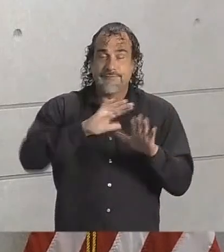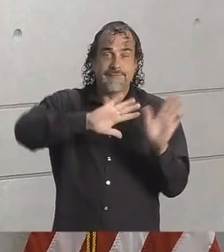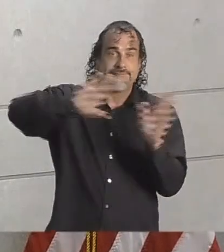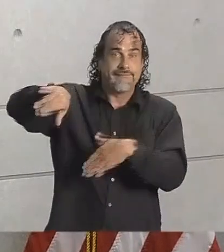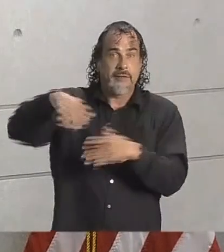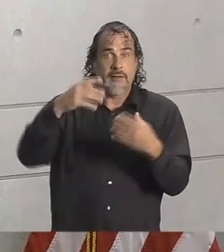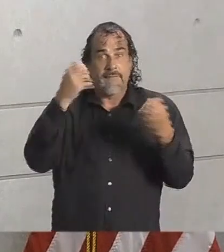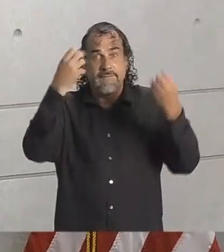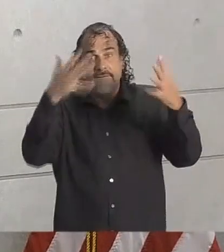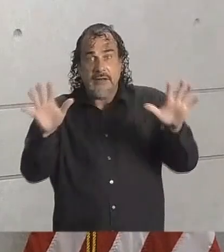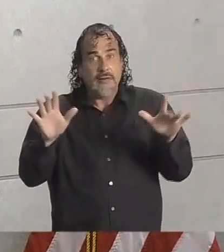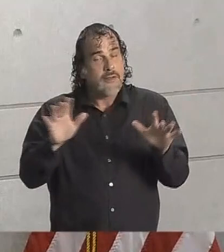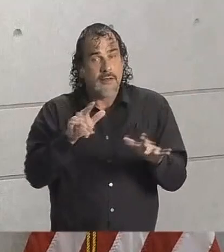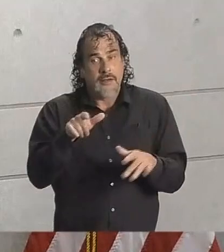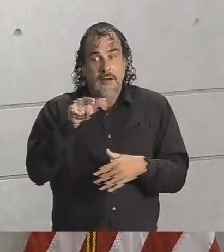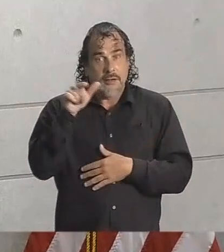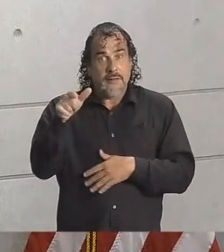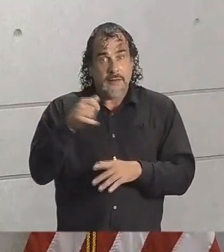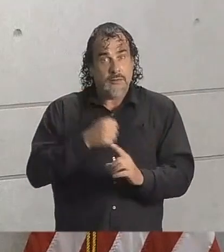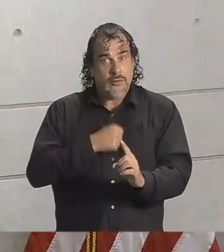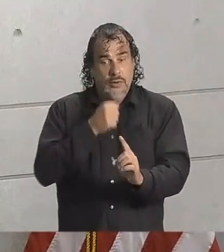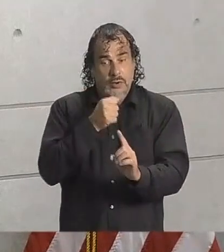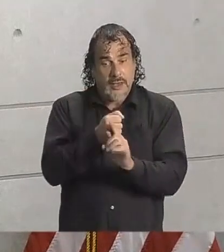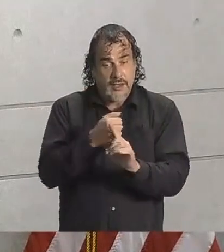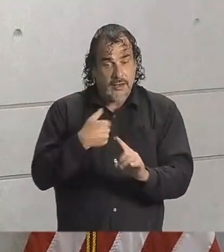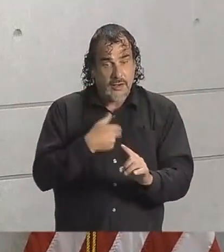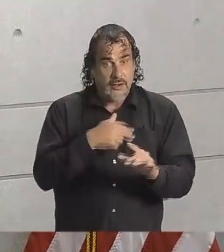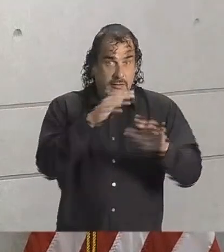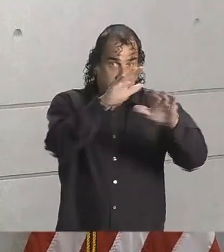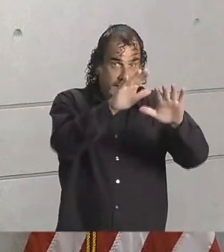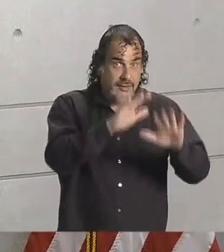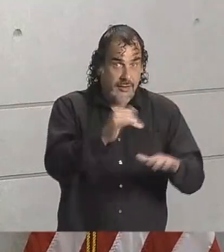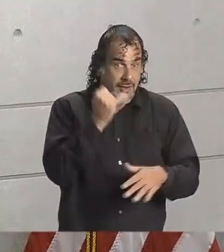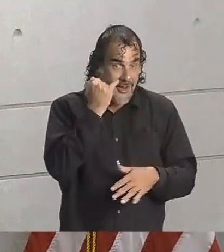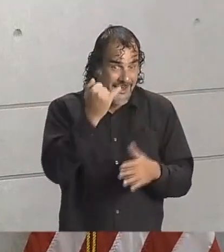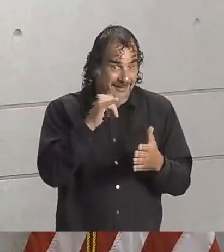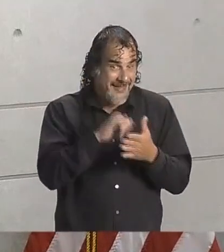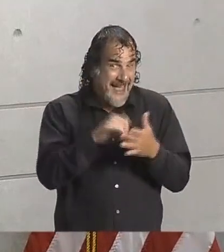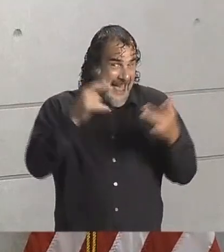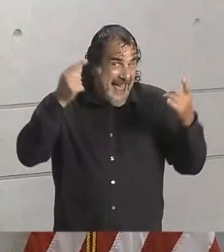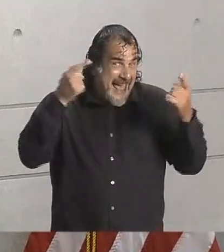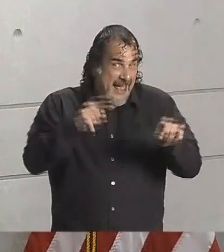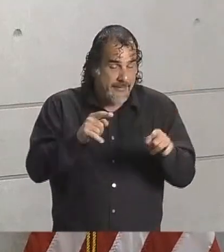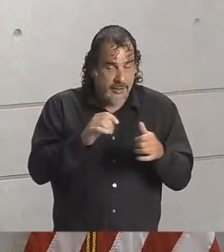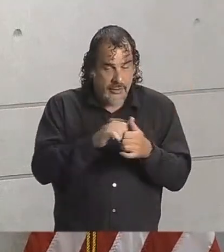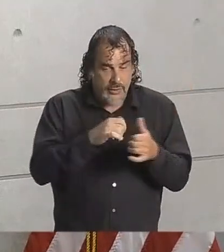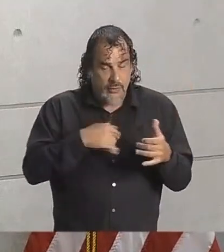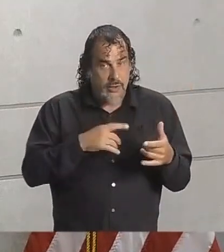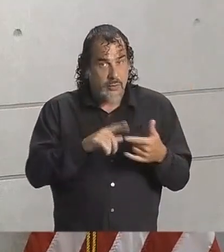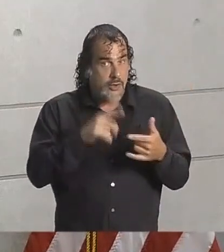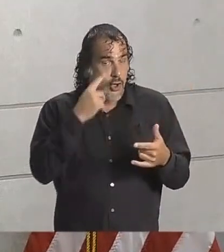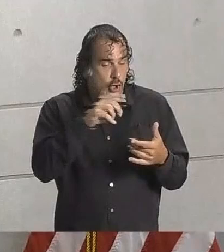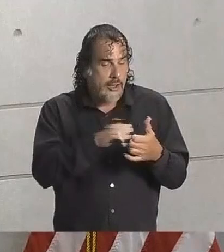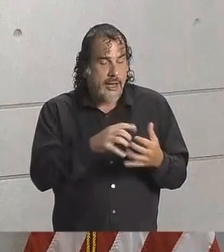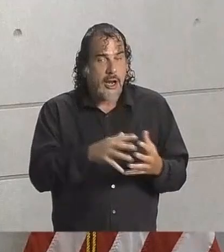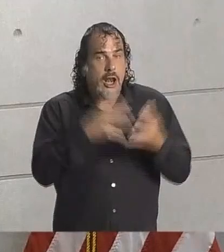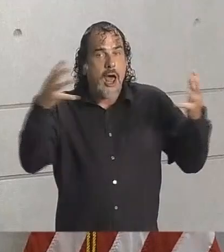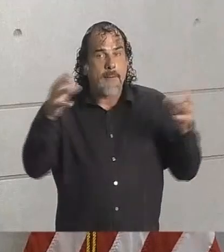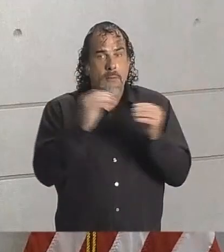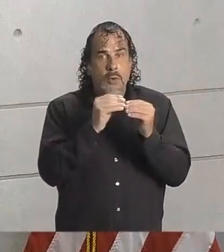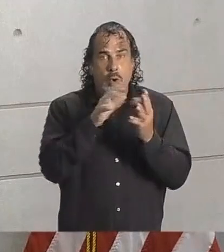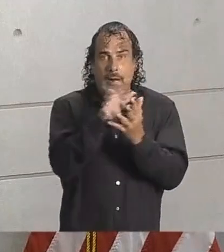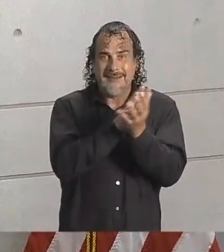as the governor said, was projected to hit us on Sunday. Had it done so, we would have been looking at a far different situation right now.